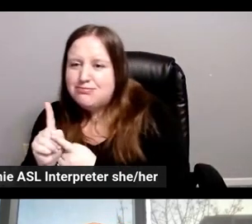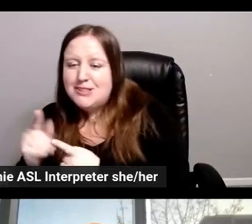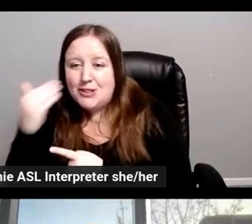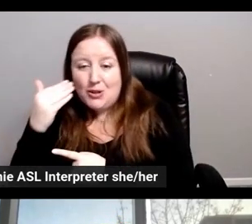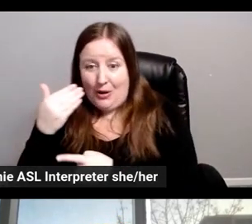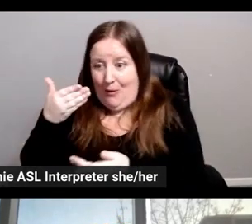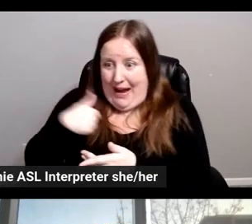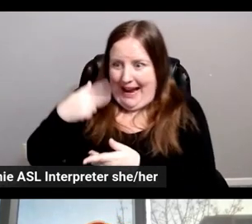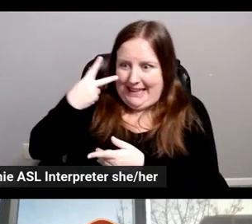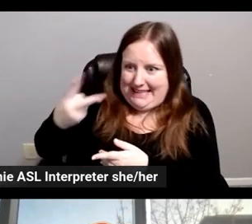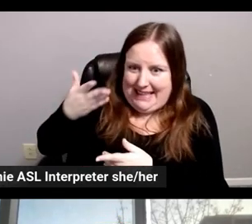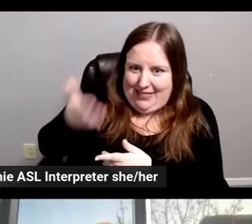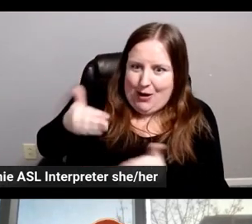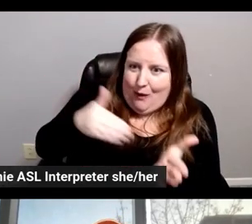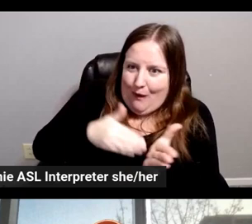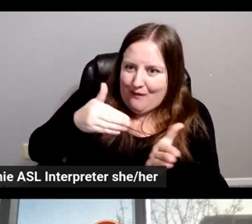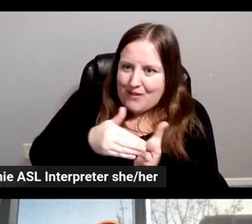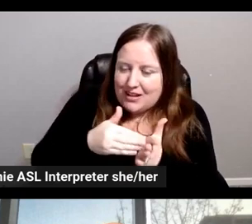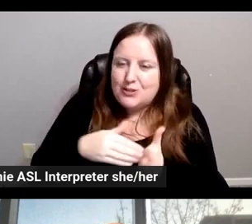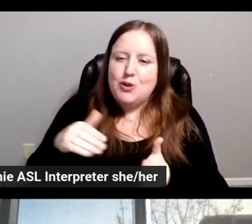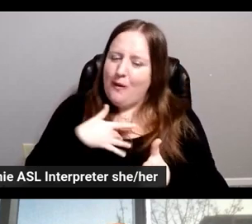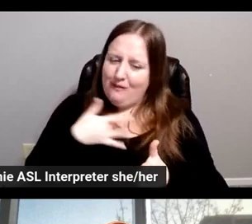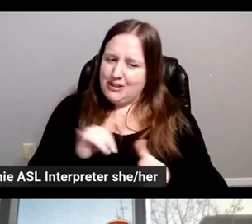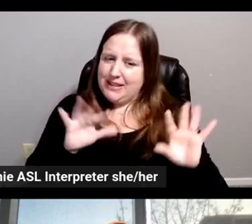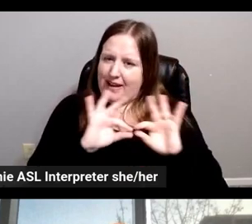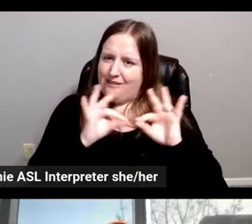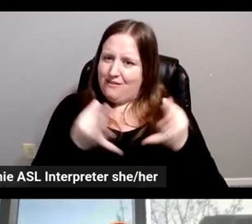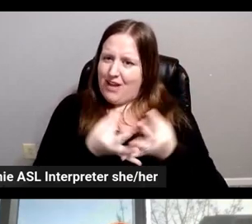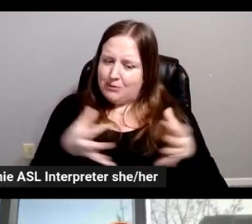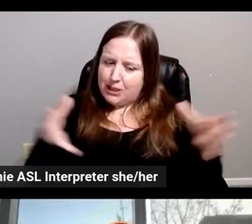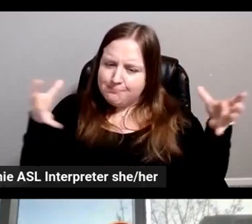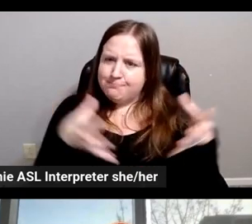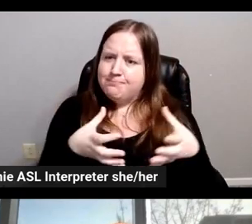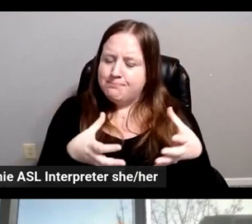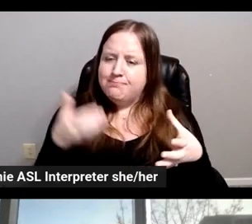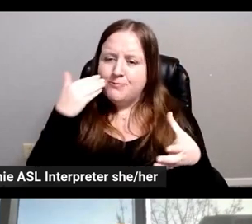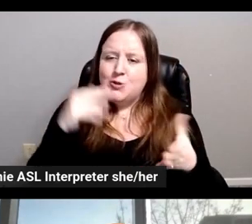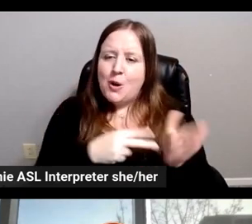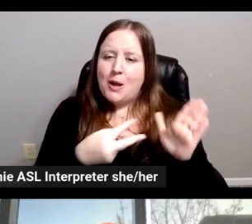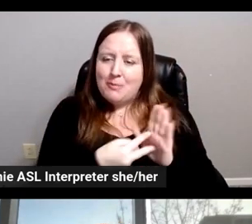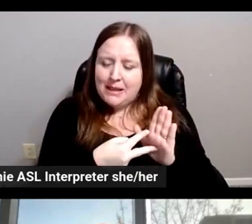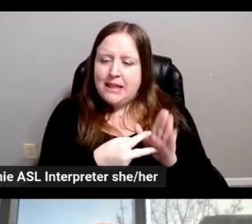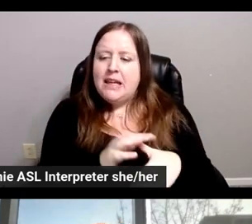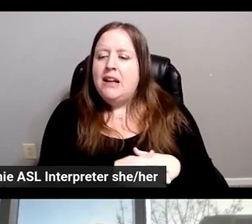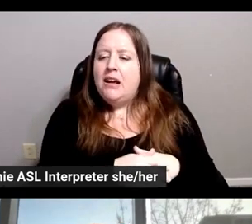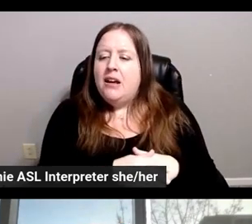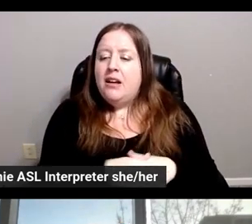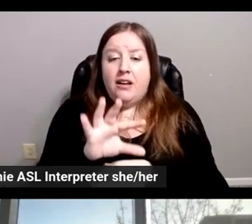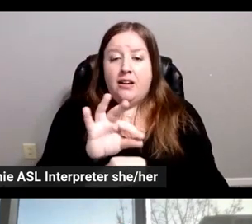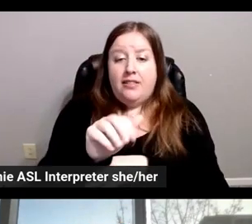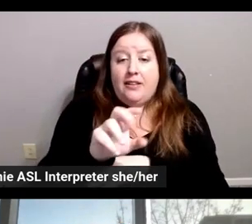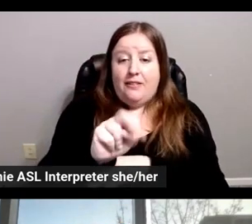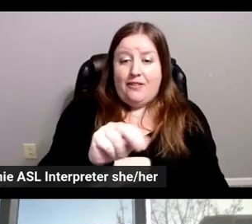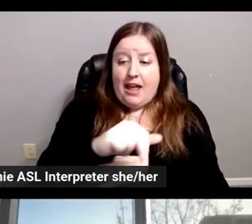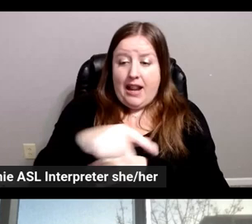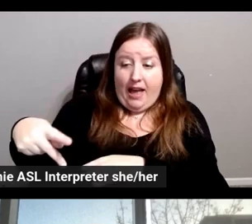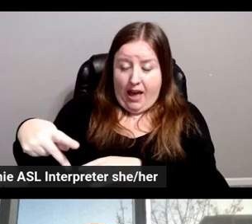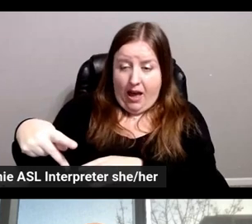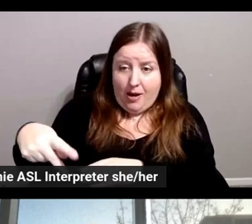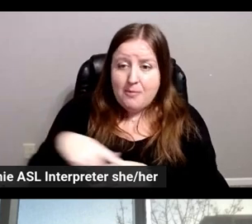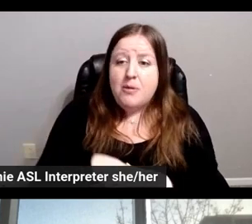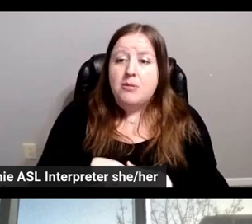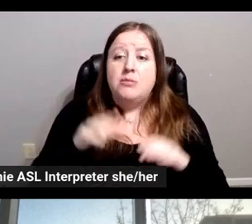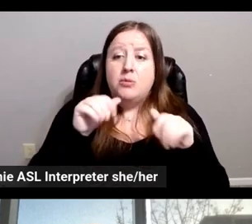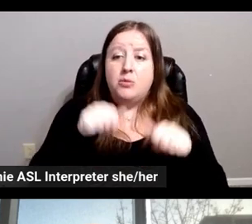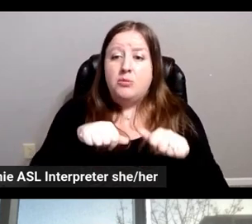racetrack. So again, this is kind of a family, and it's a kind of an extended family, right? And I think that the fan app, again, it can act